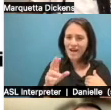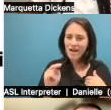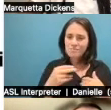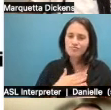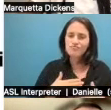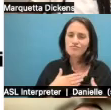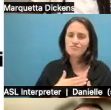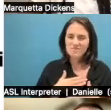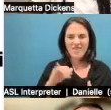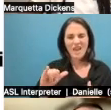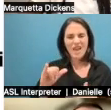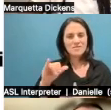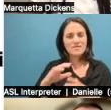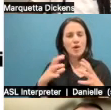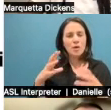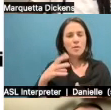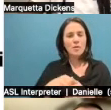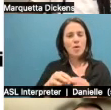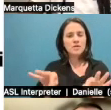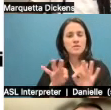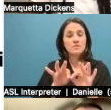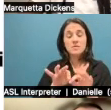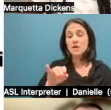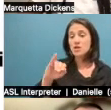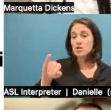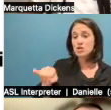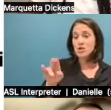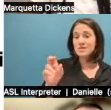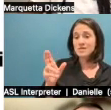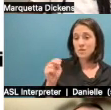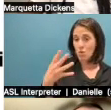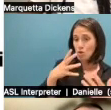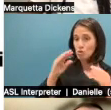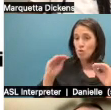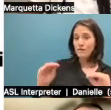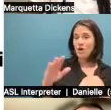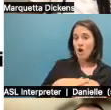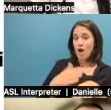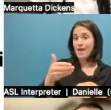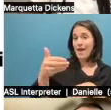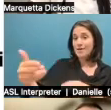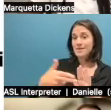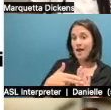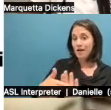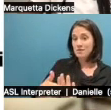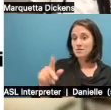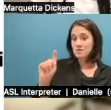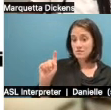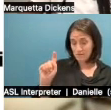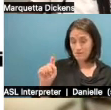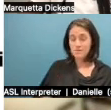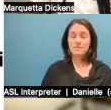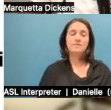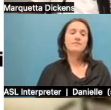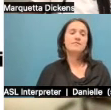Thanks. Justin, do you want to move on to your next slides? And then we've got a few questions, but I'll hold them until you're finished.